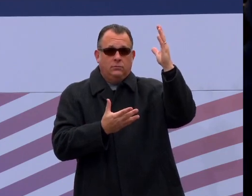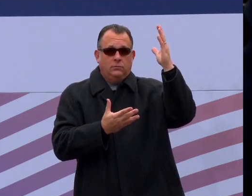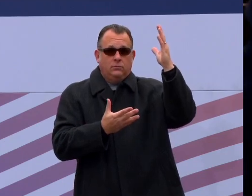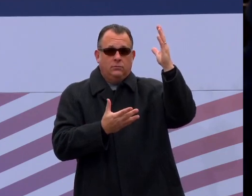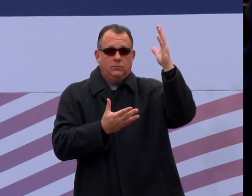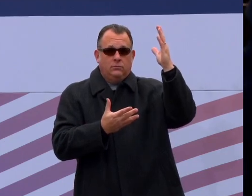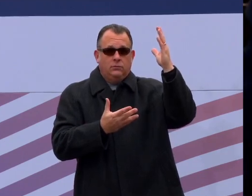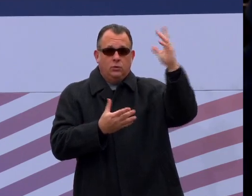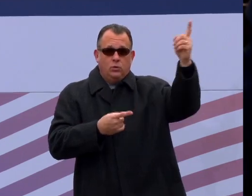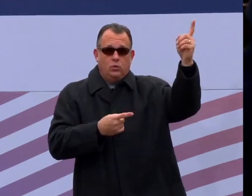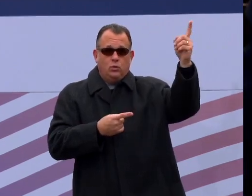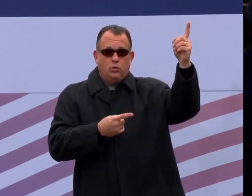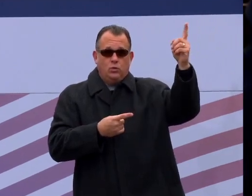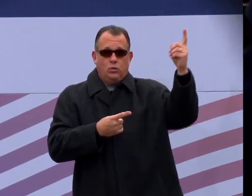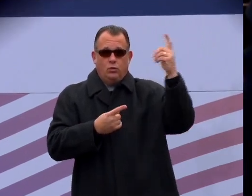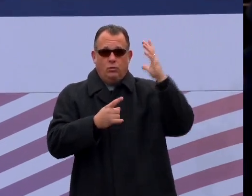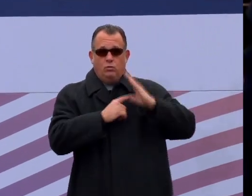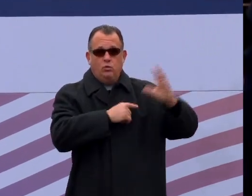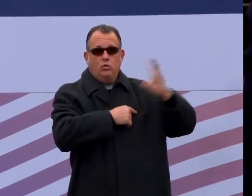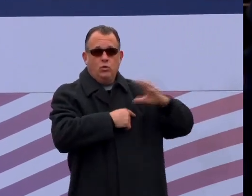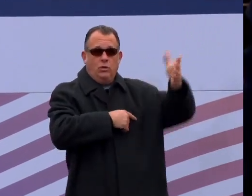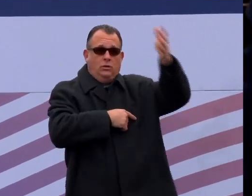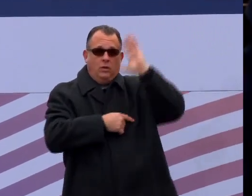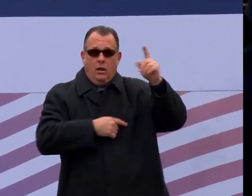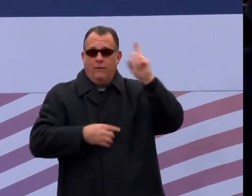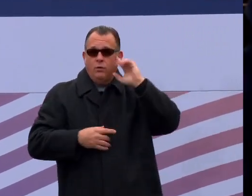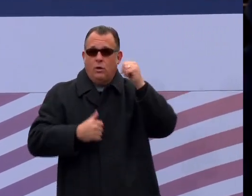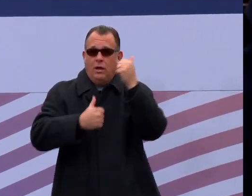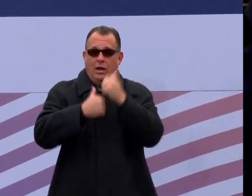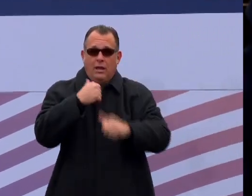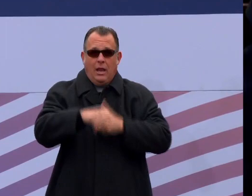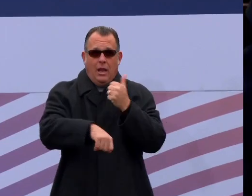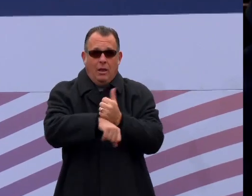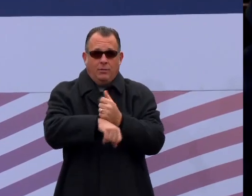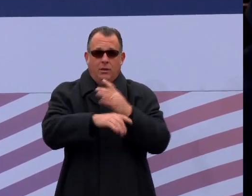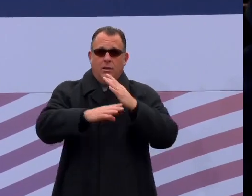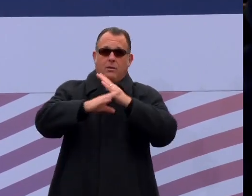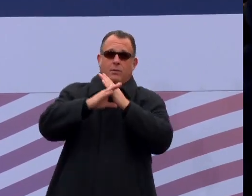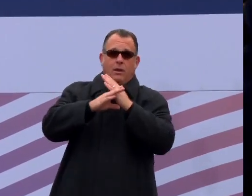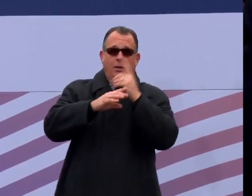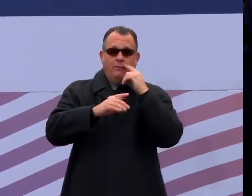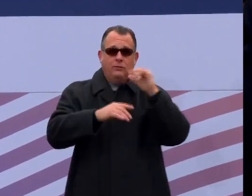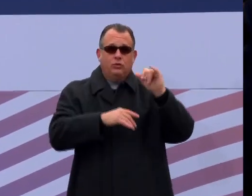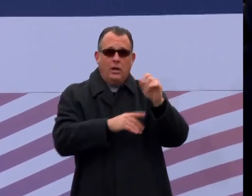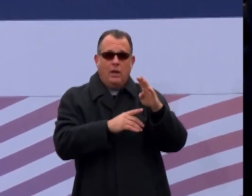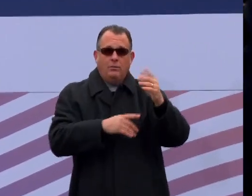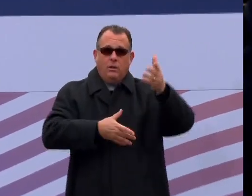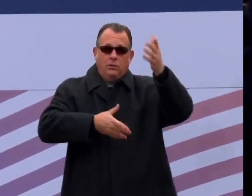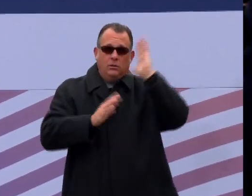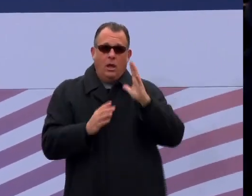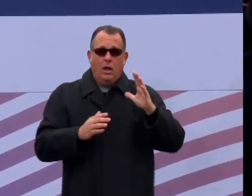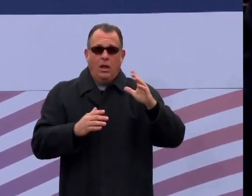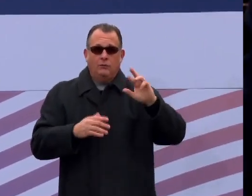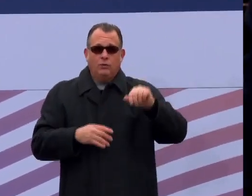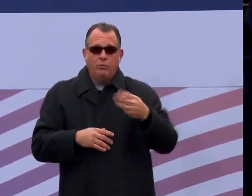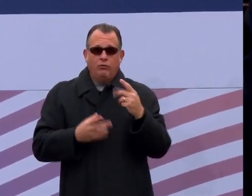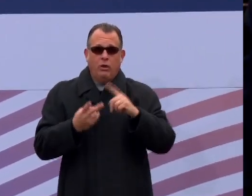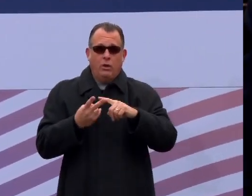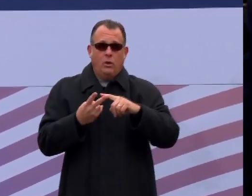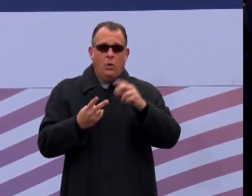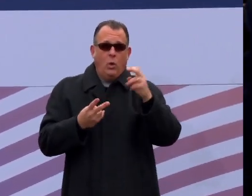of Abraham, Isaac, and Jacob, God of Deborah, Holder, and Mary,